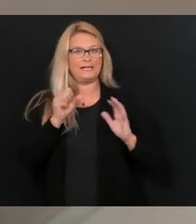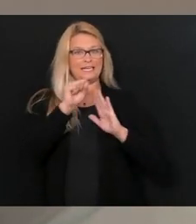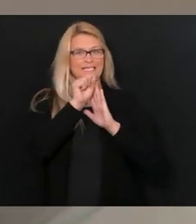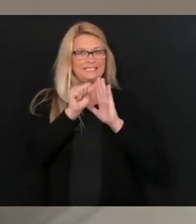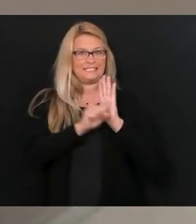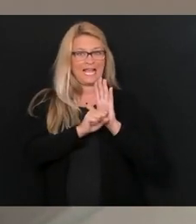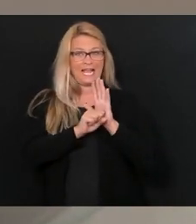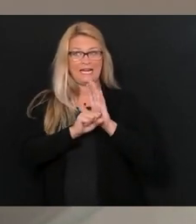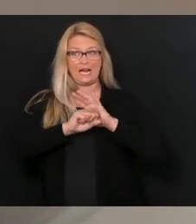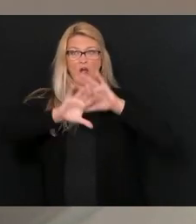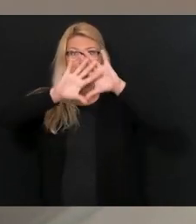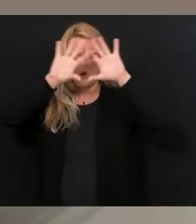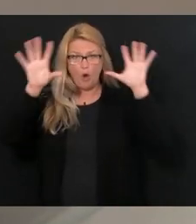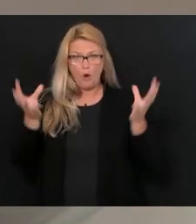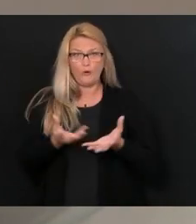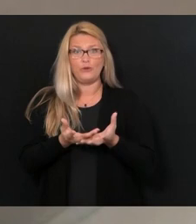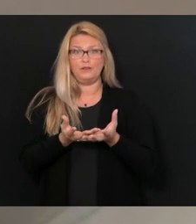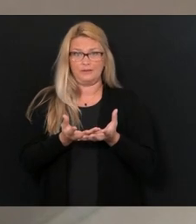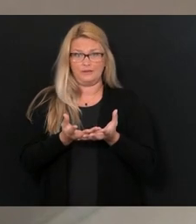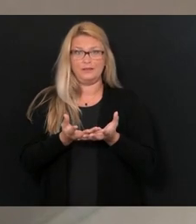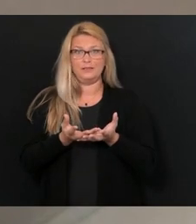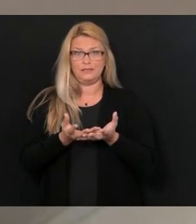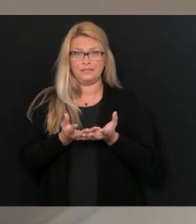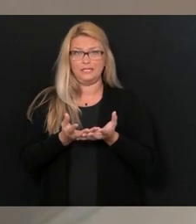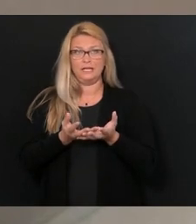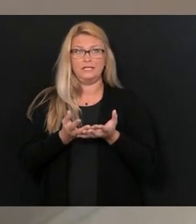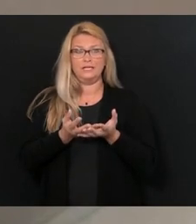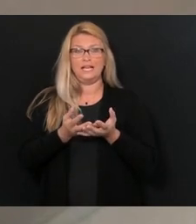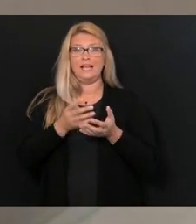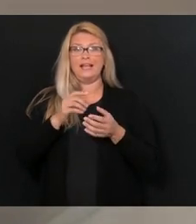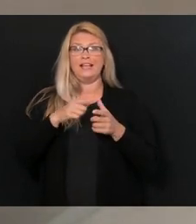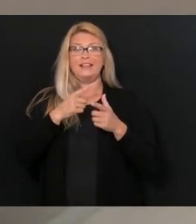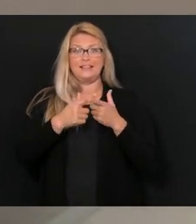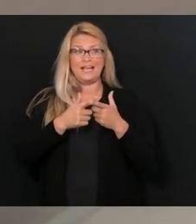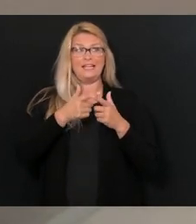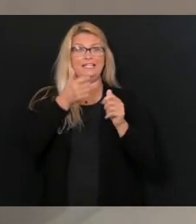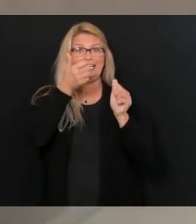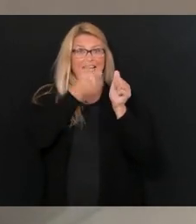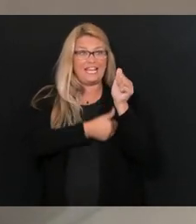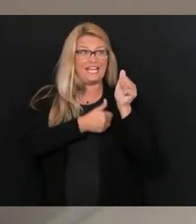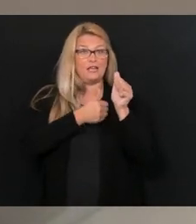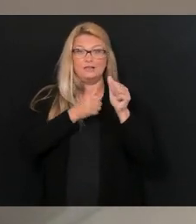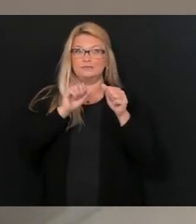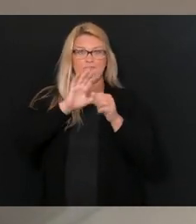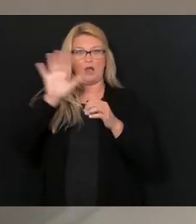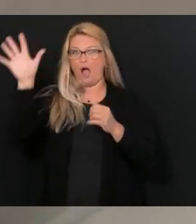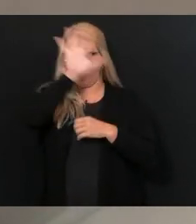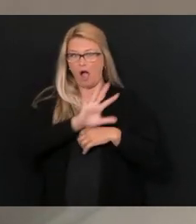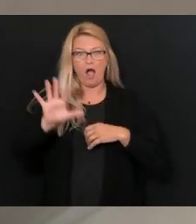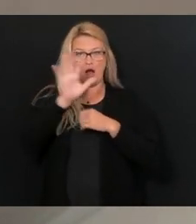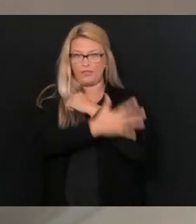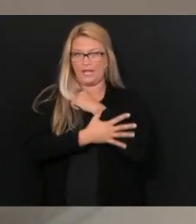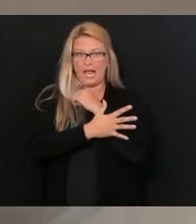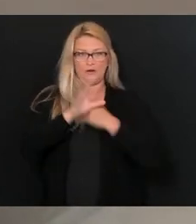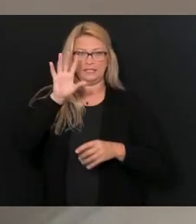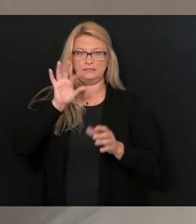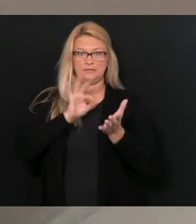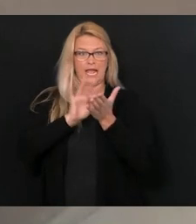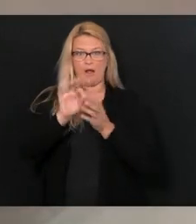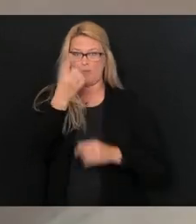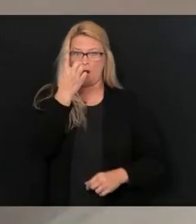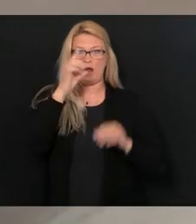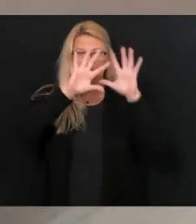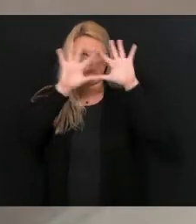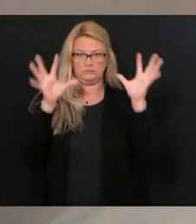strategy where we are trying to treat each county as just part of a big state of West Virginia, which was that